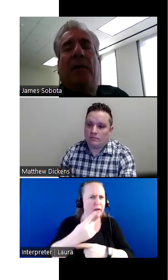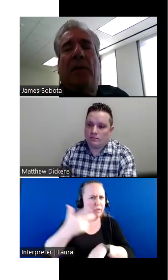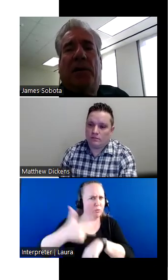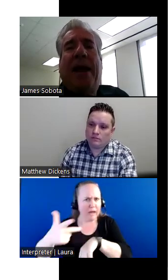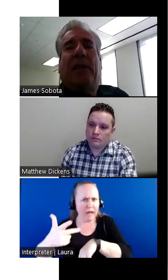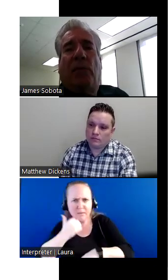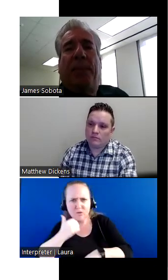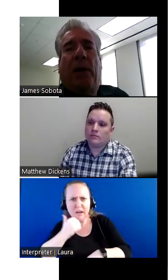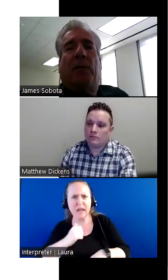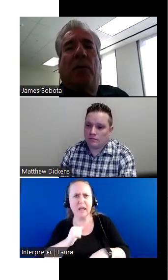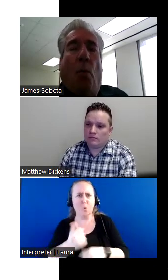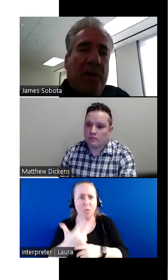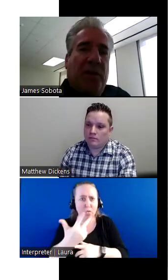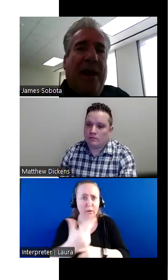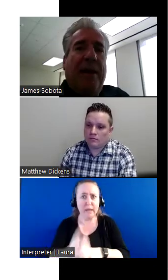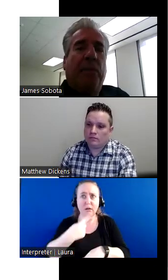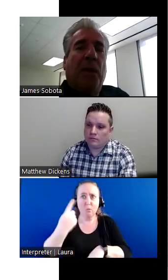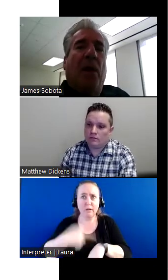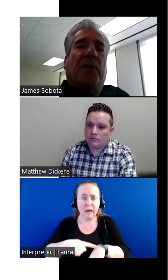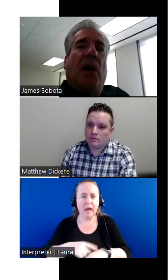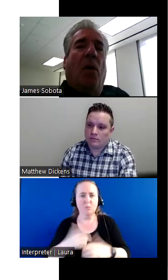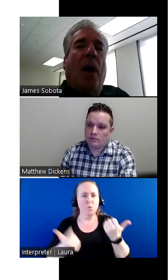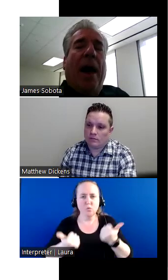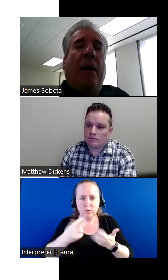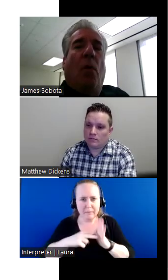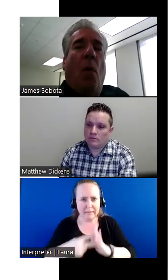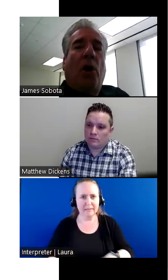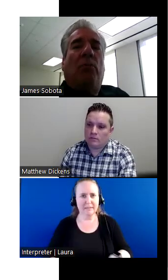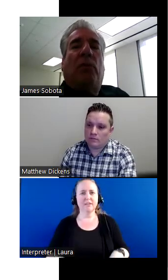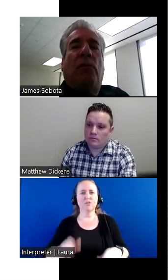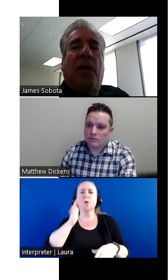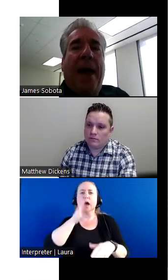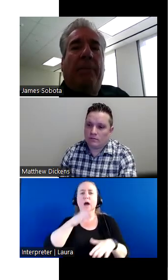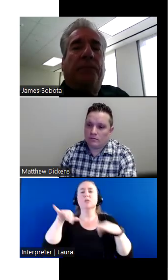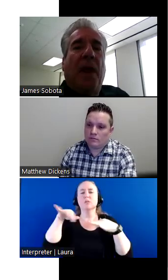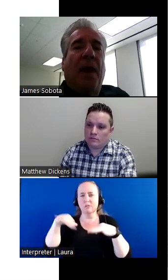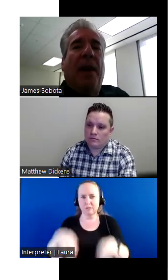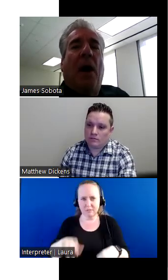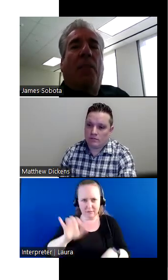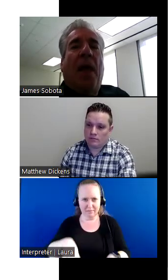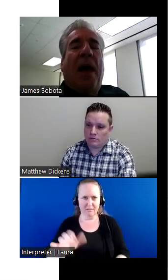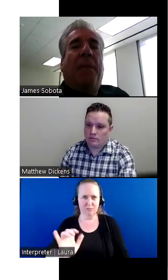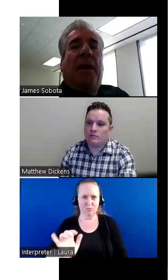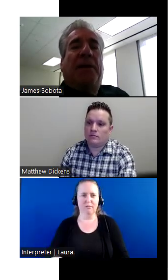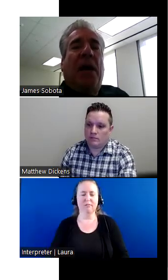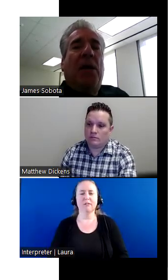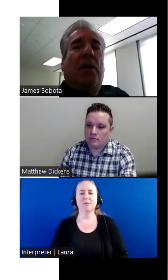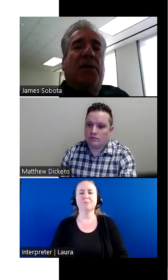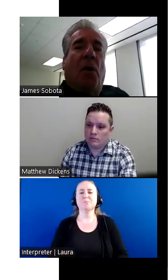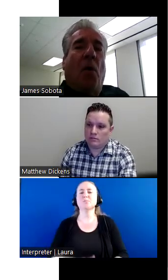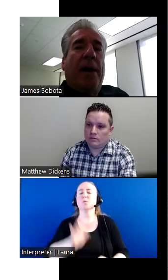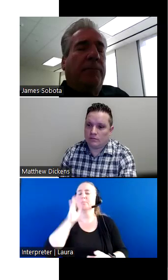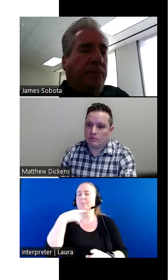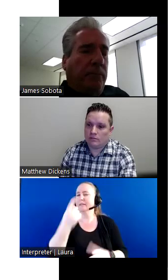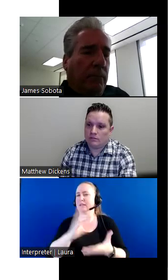or pay or take three pills once a day? So I will walk them through that. Now I'm going to tell you